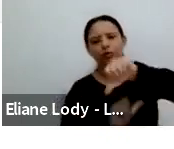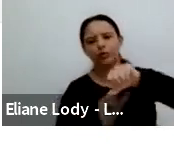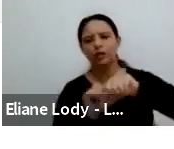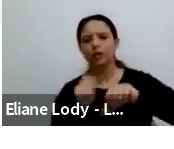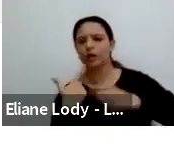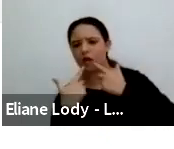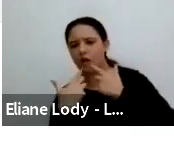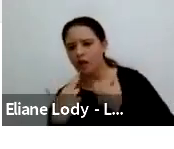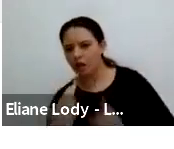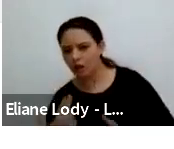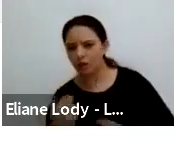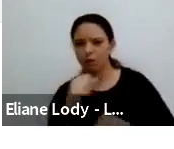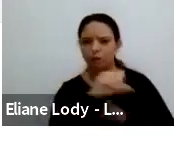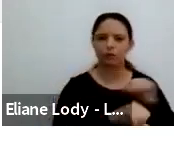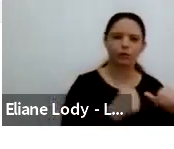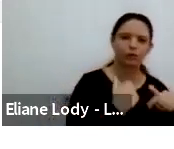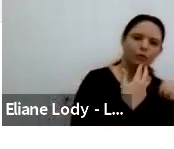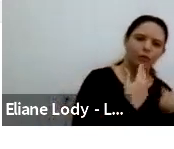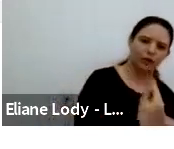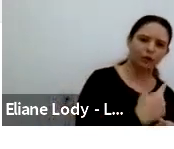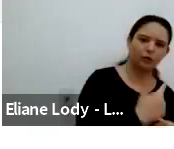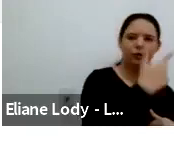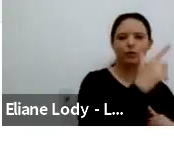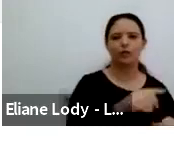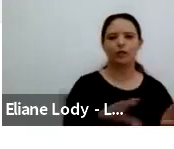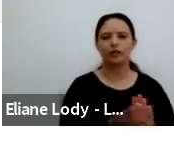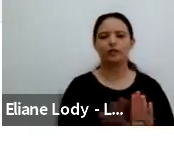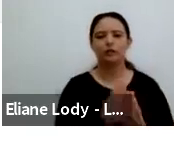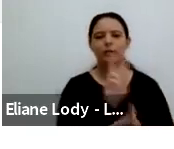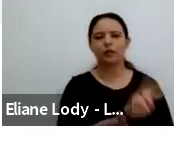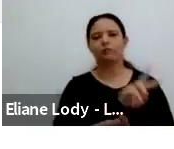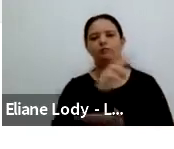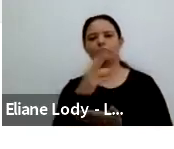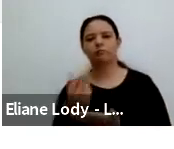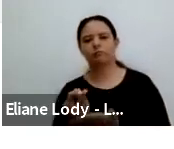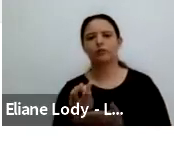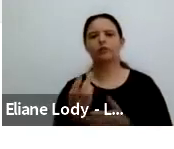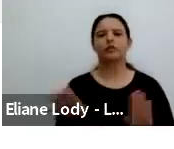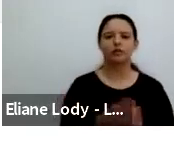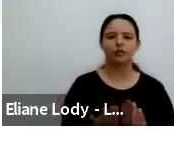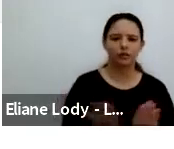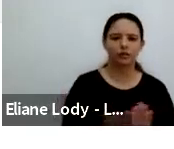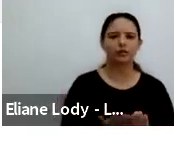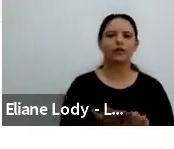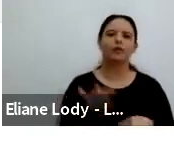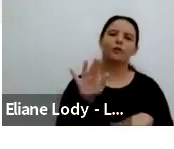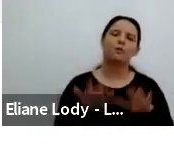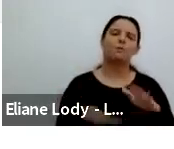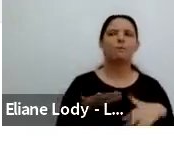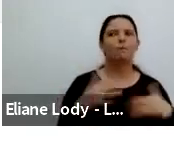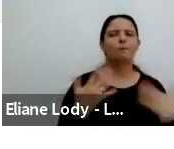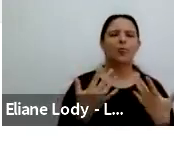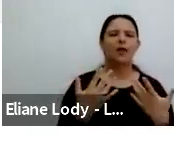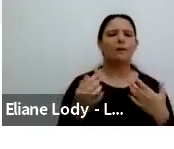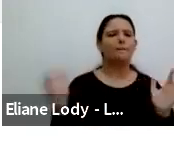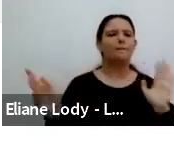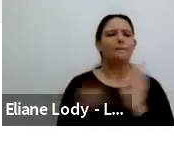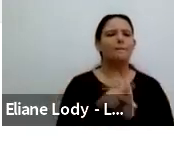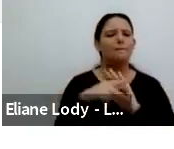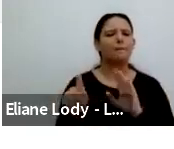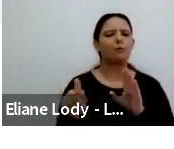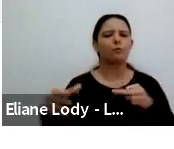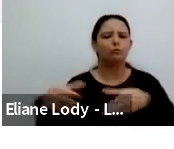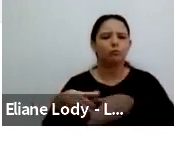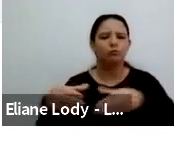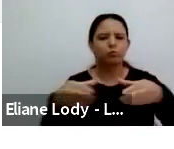Another version of trans language. actually kind of more like clearing the categories, making the categories themselves break